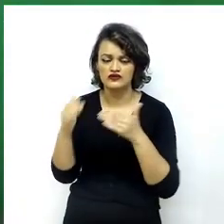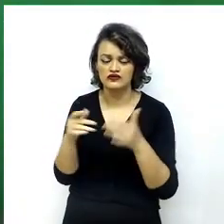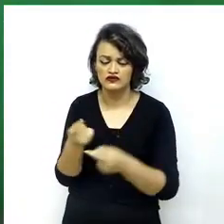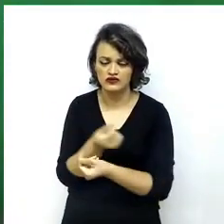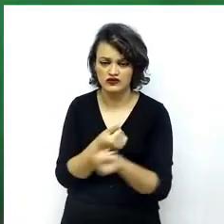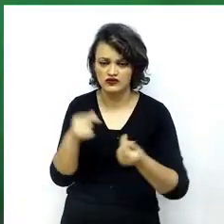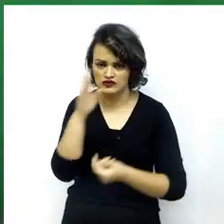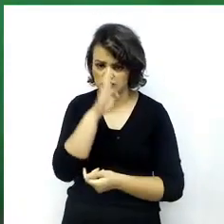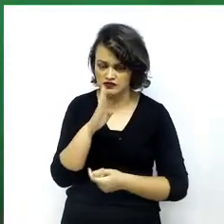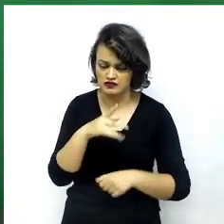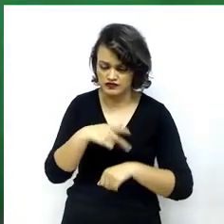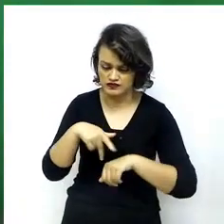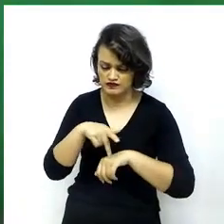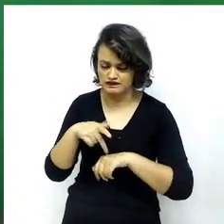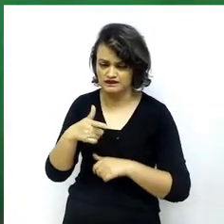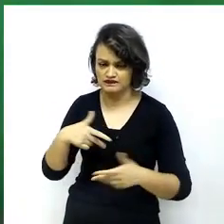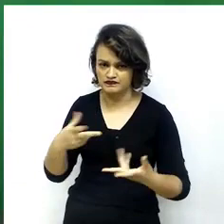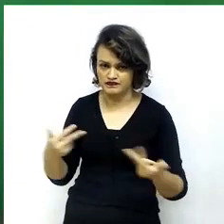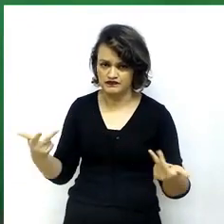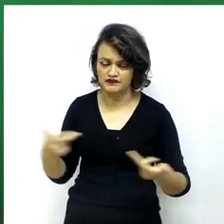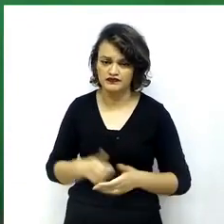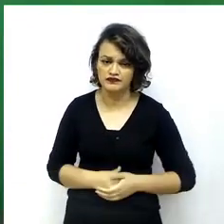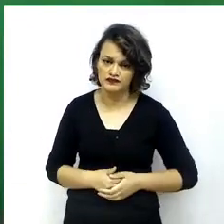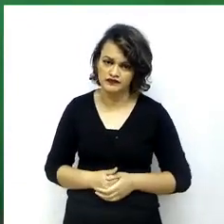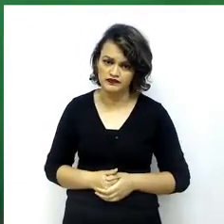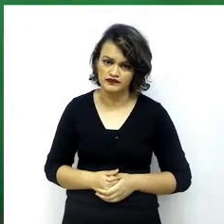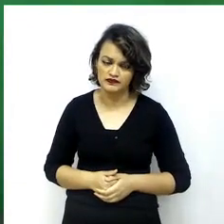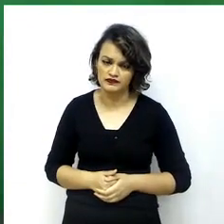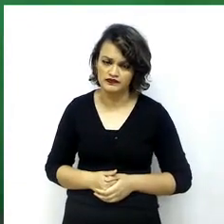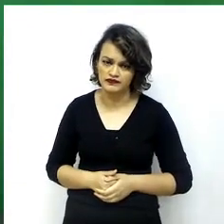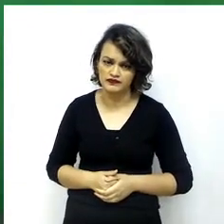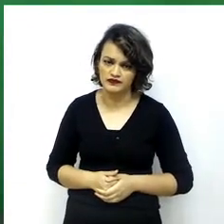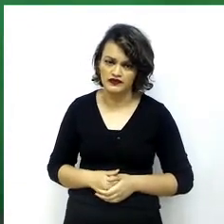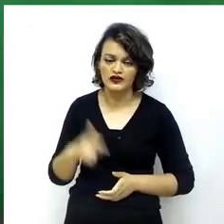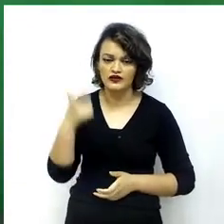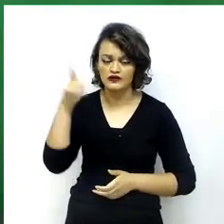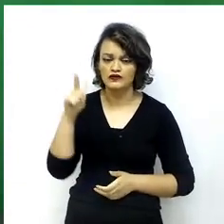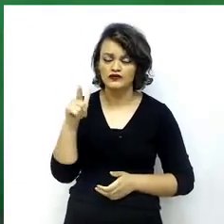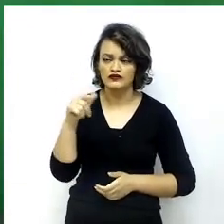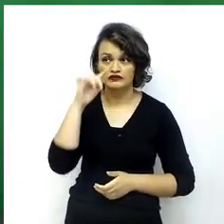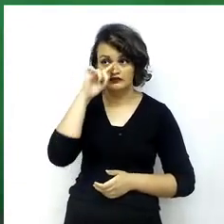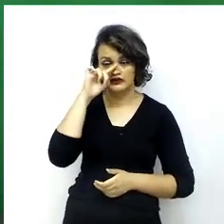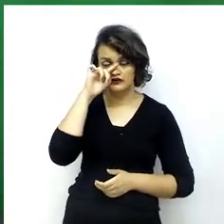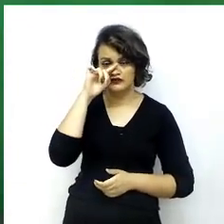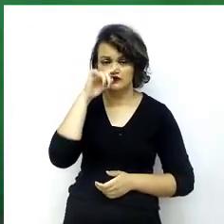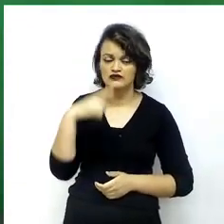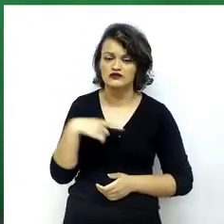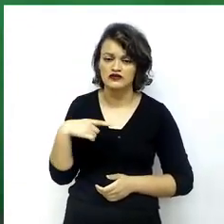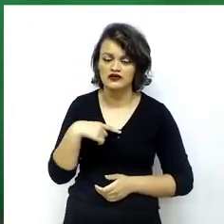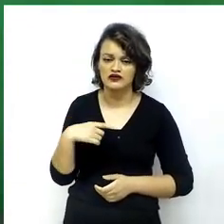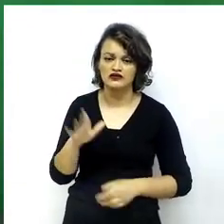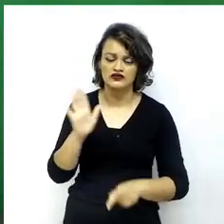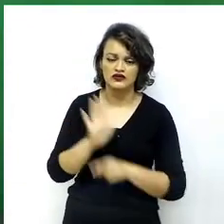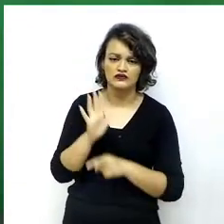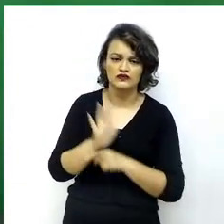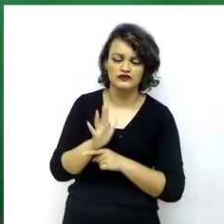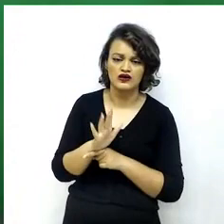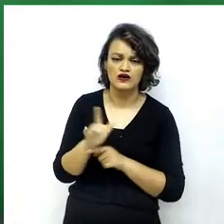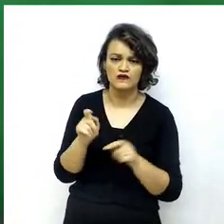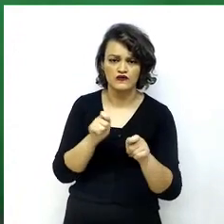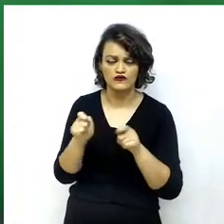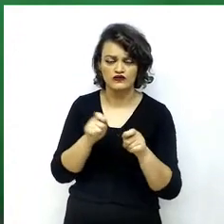their countries. On the other hand, there is also a dangerous potential potential to favor social